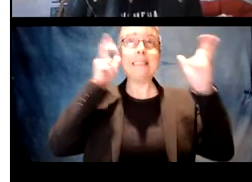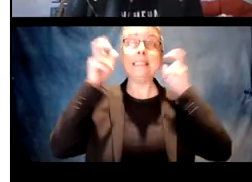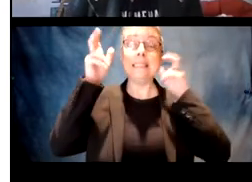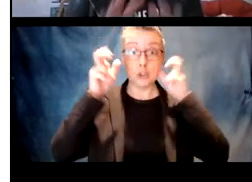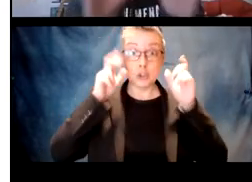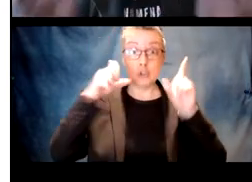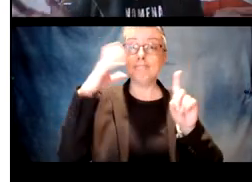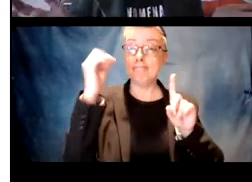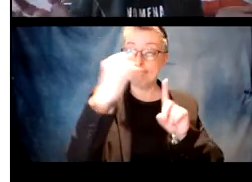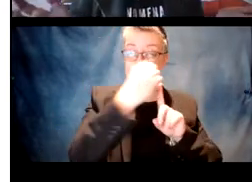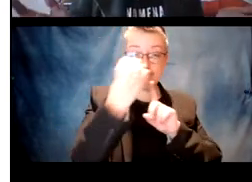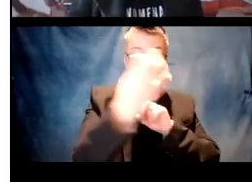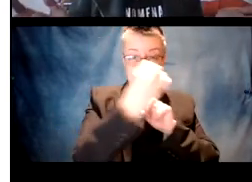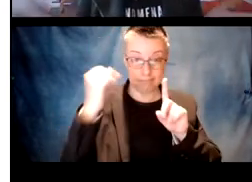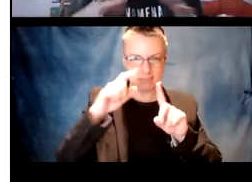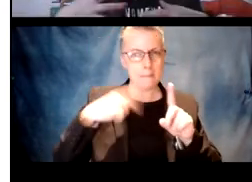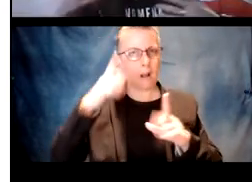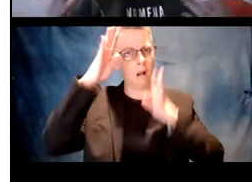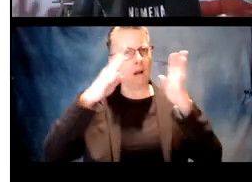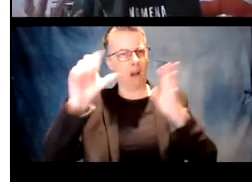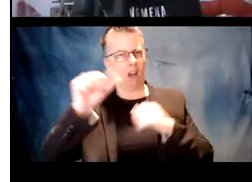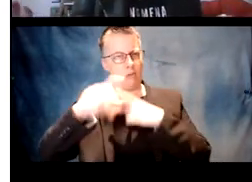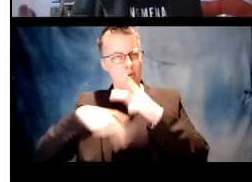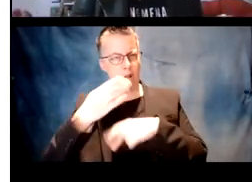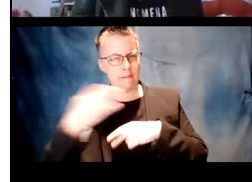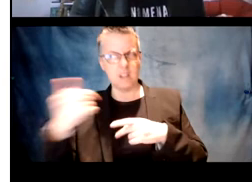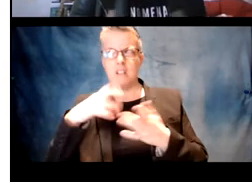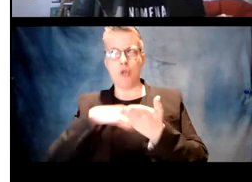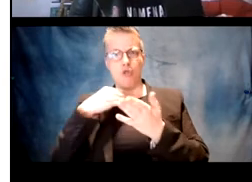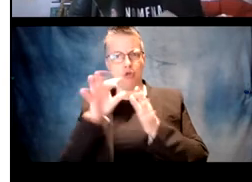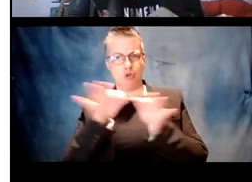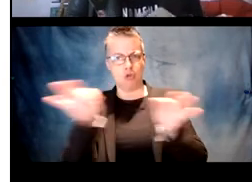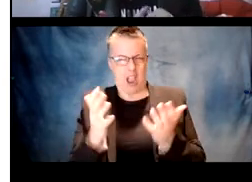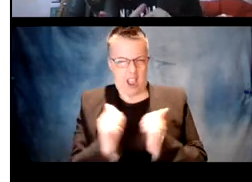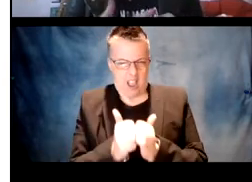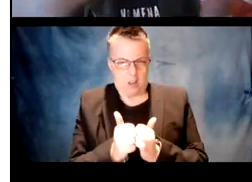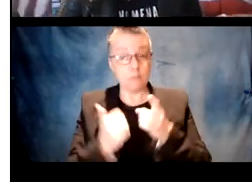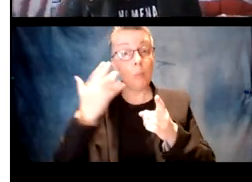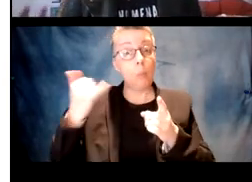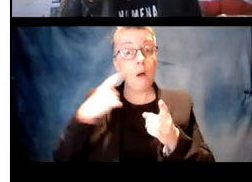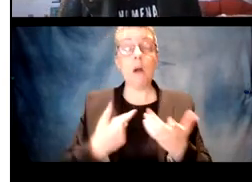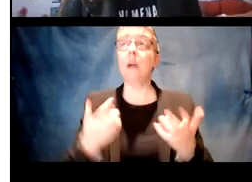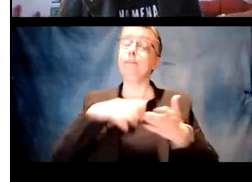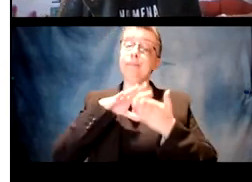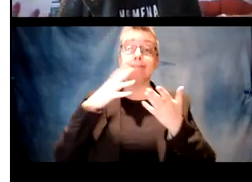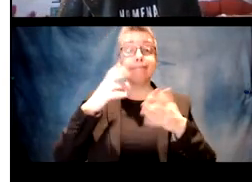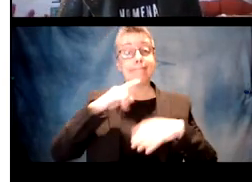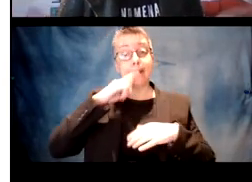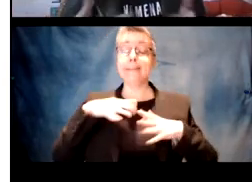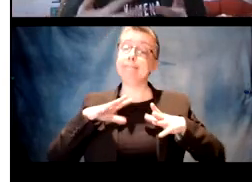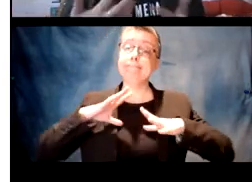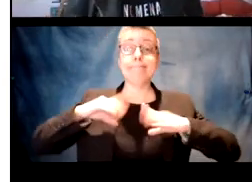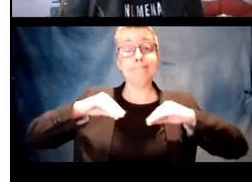go beyond what they hear in their linguistic environment to learn their language, because